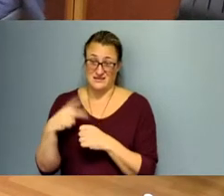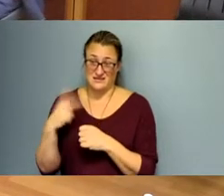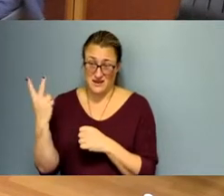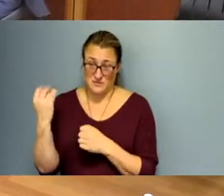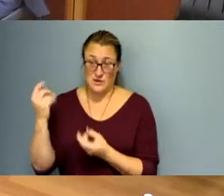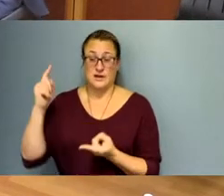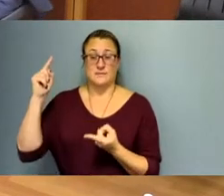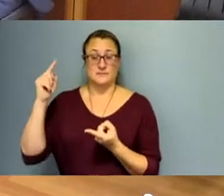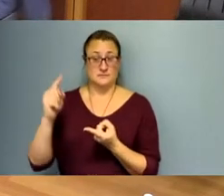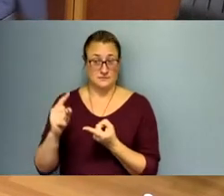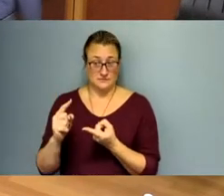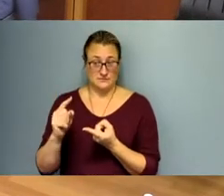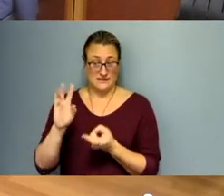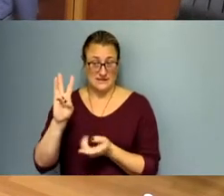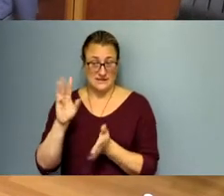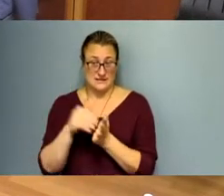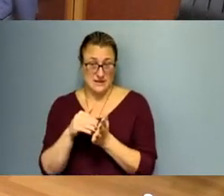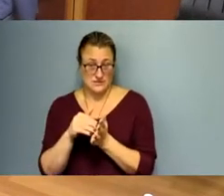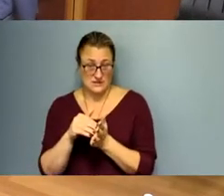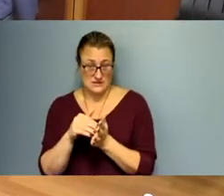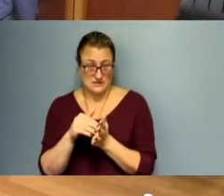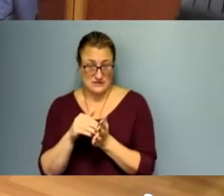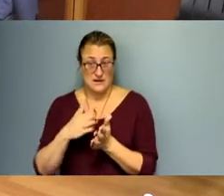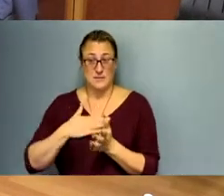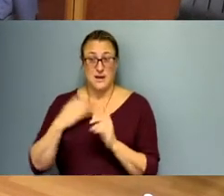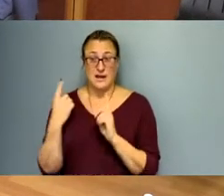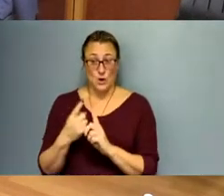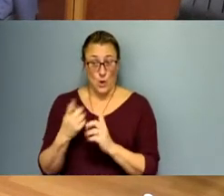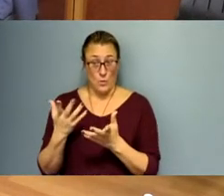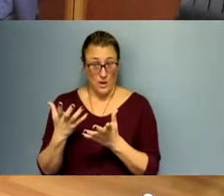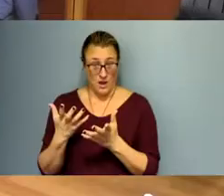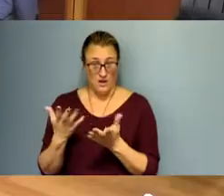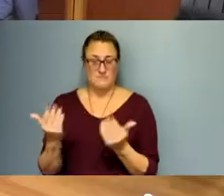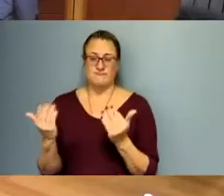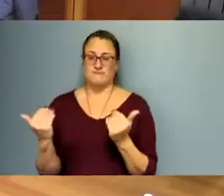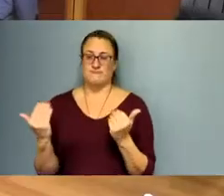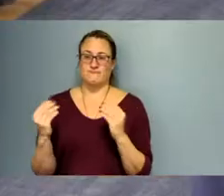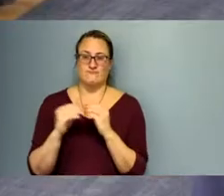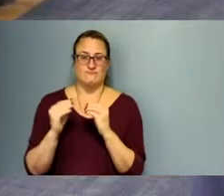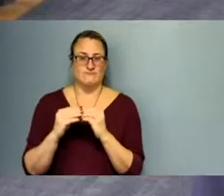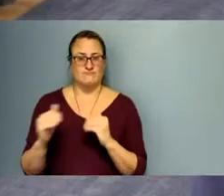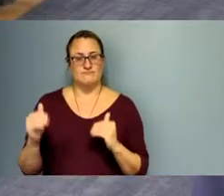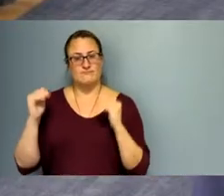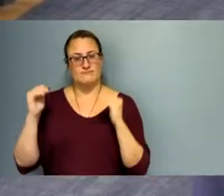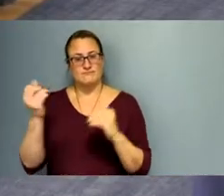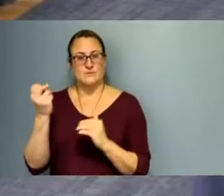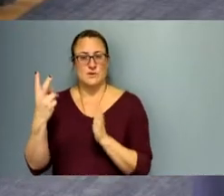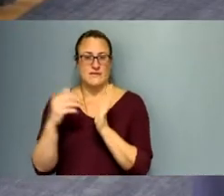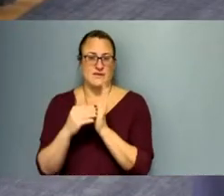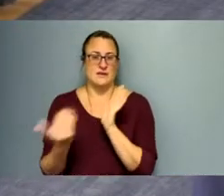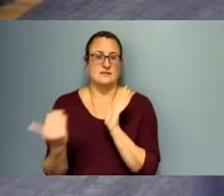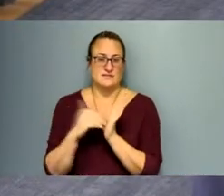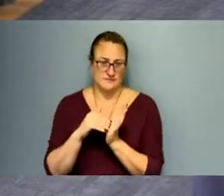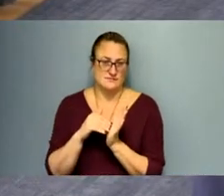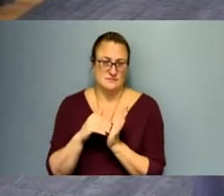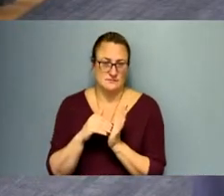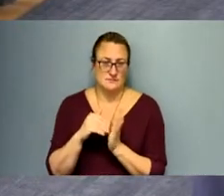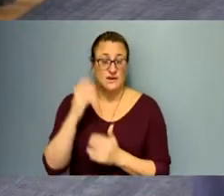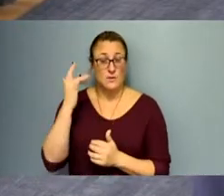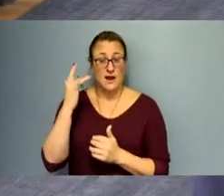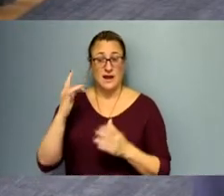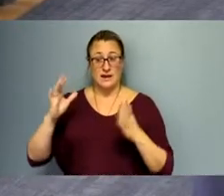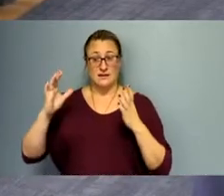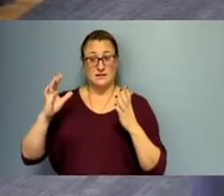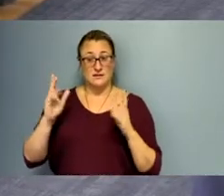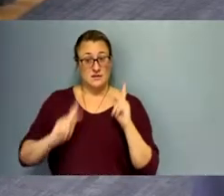goal is to get us back into those numbers, right? Because if we have an educated citizenry, then we also have, what,